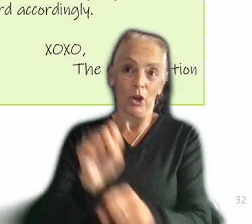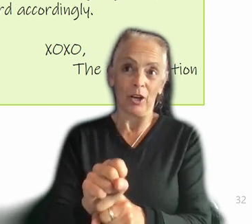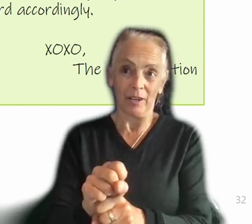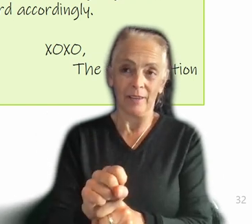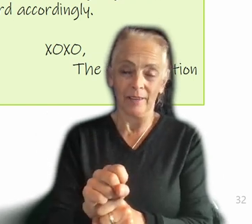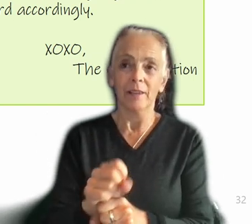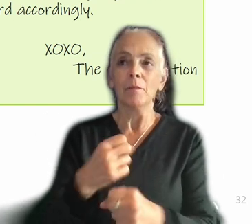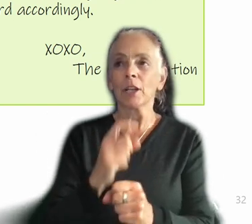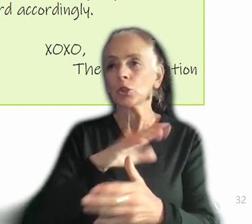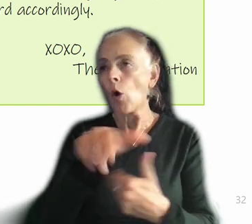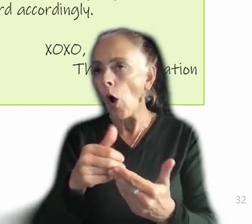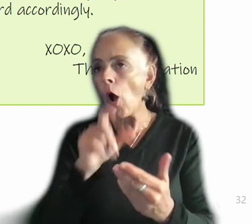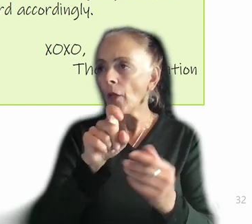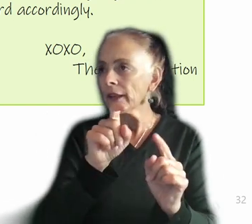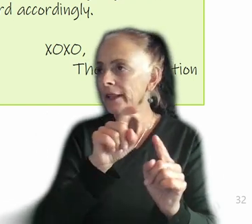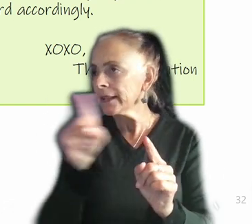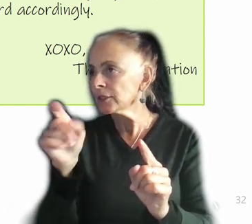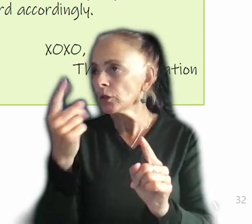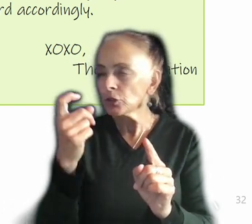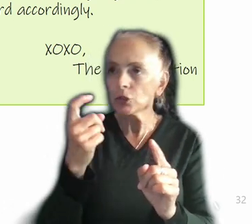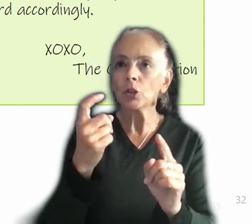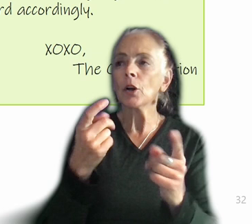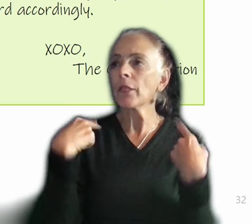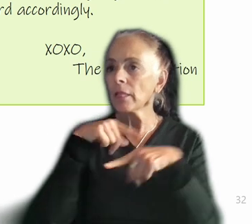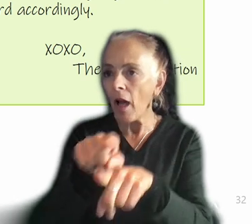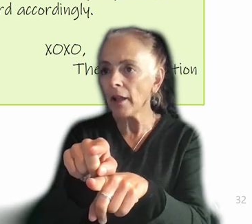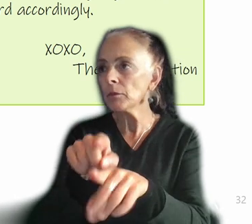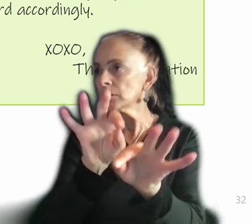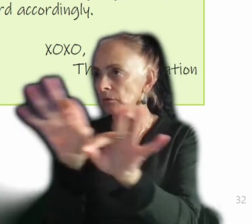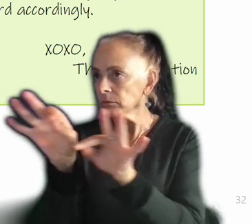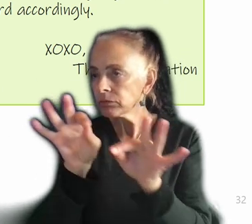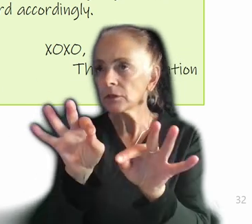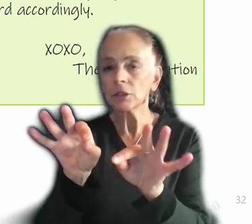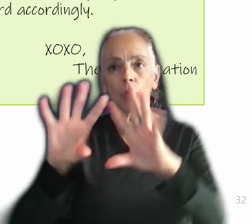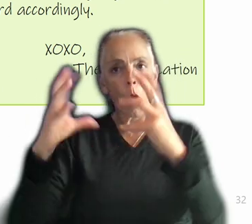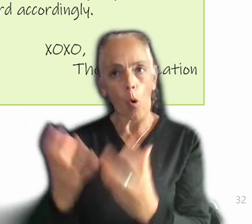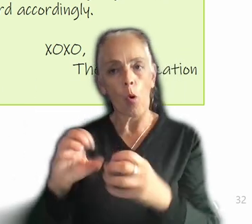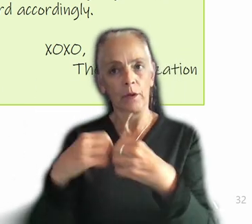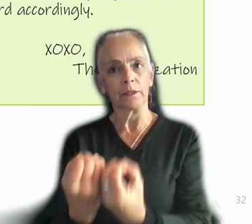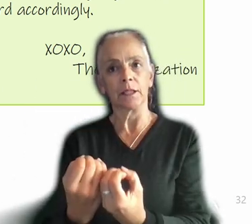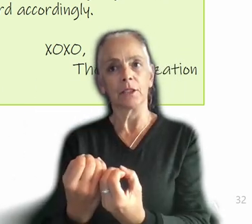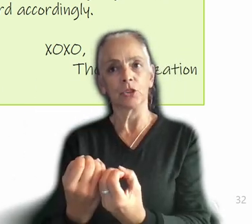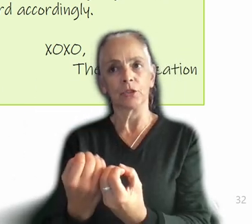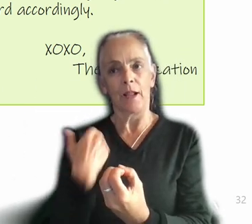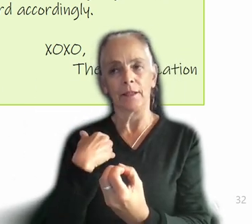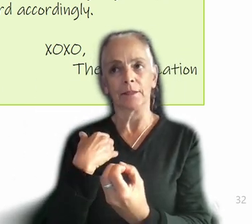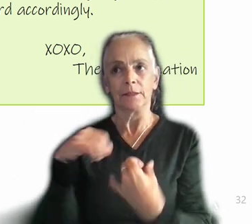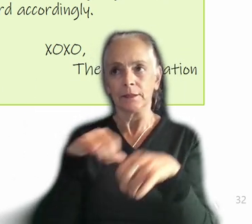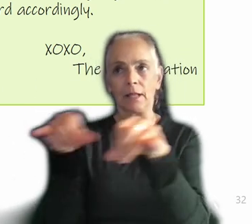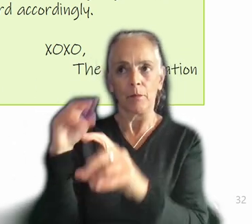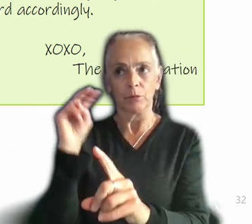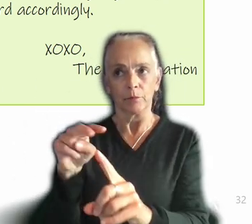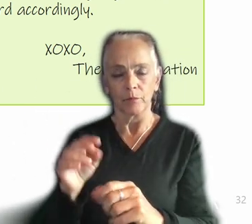needs are understood and the alignment is very clear so your organization as a whole can have a perspective. And then finally, I think the most